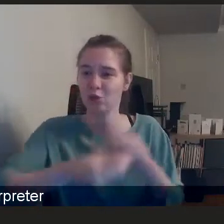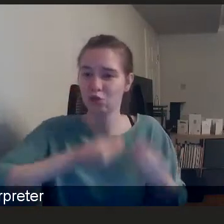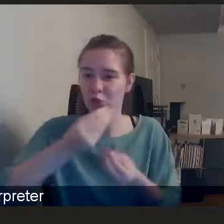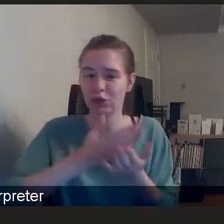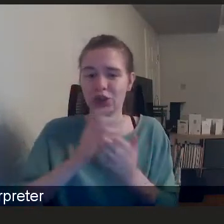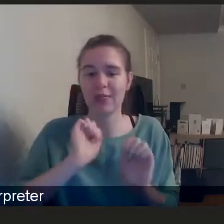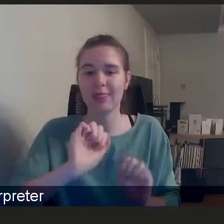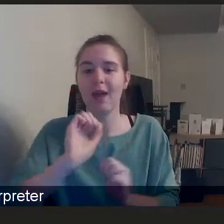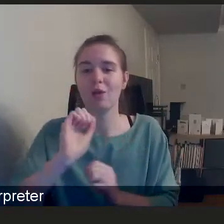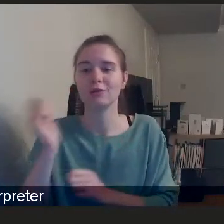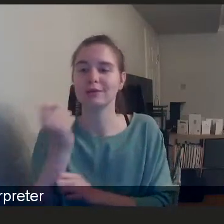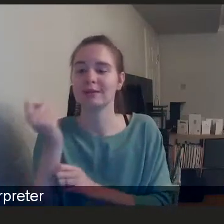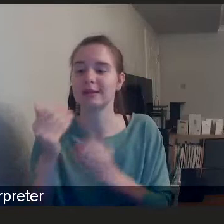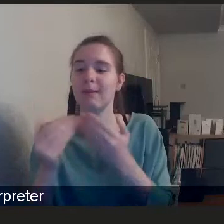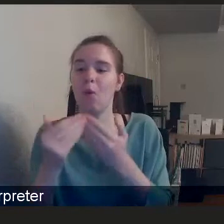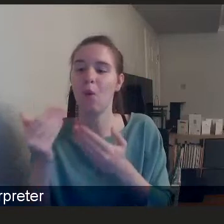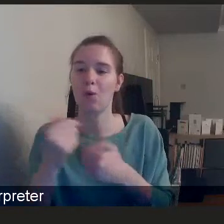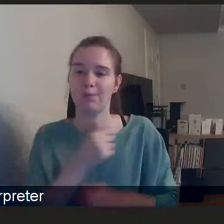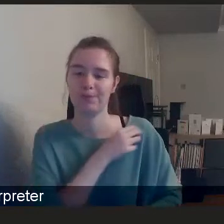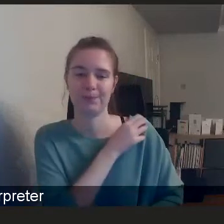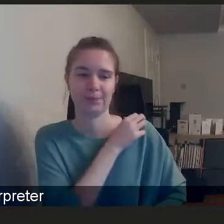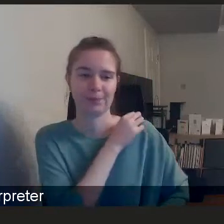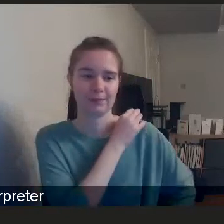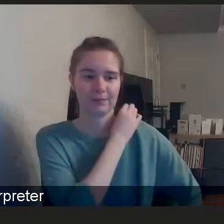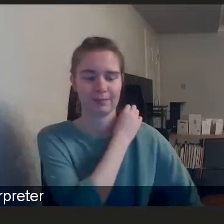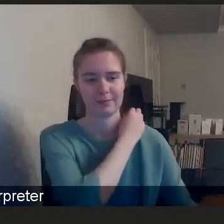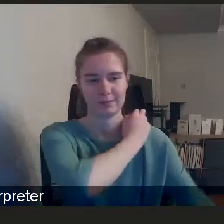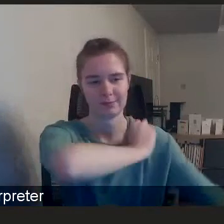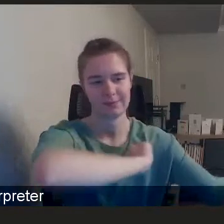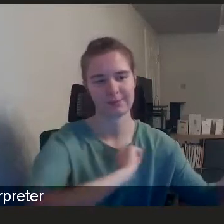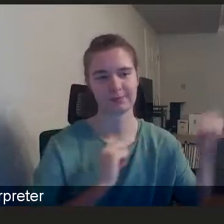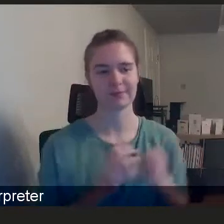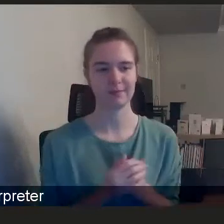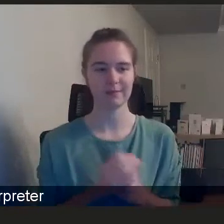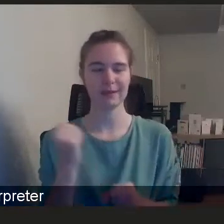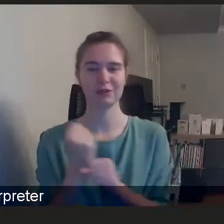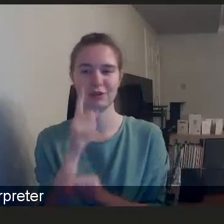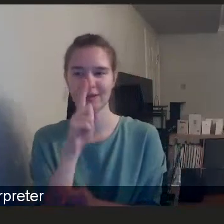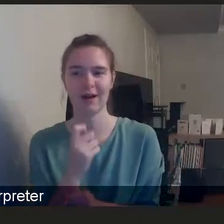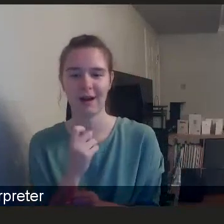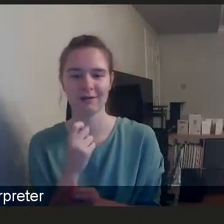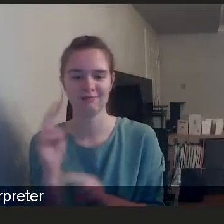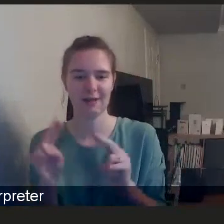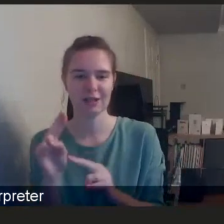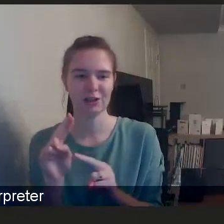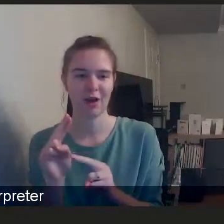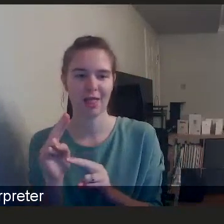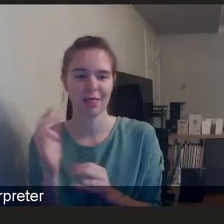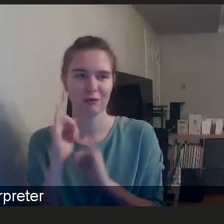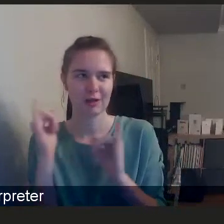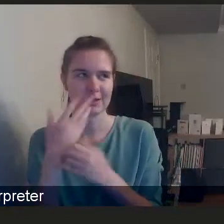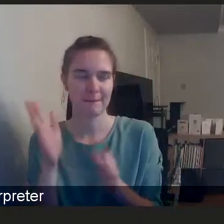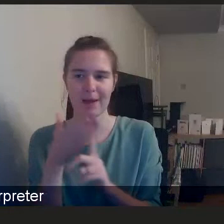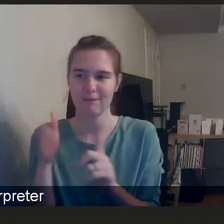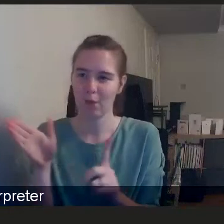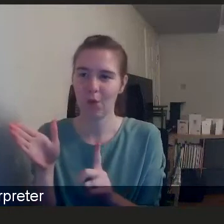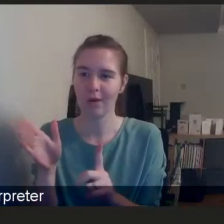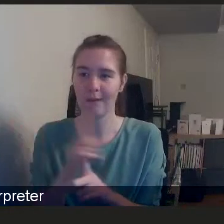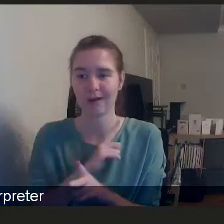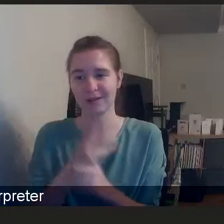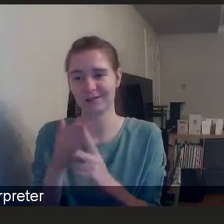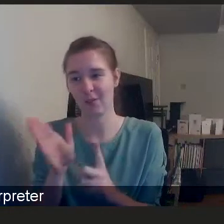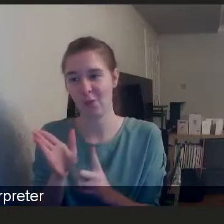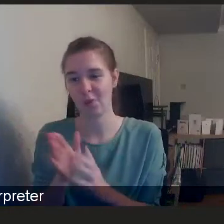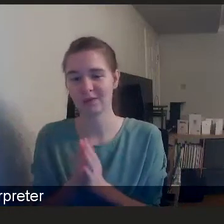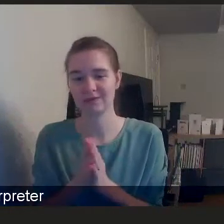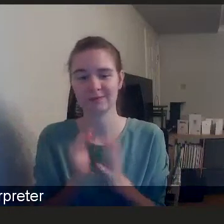that success more effectively. Yeah, can't you can't measure the crises that have been avoided because they've been avoided. and Shruti, I'll come back to